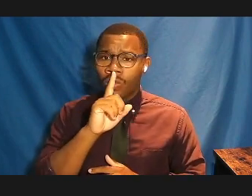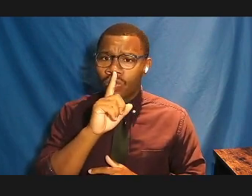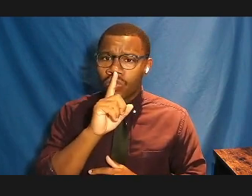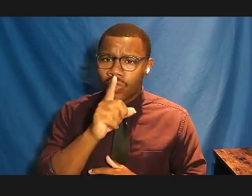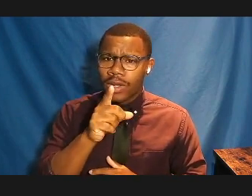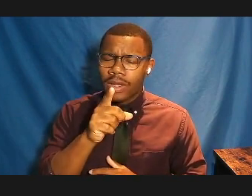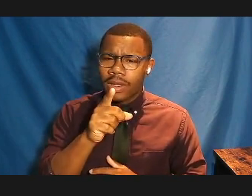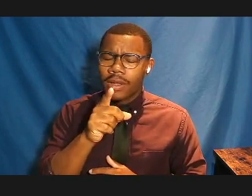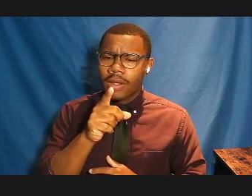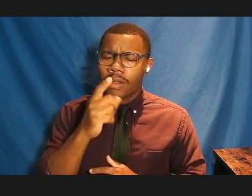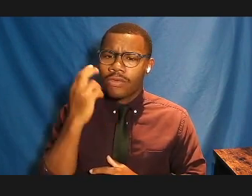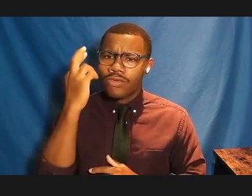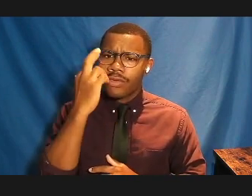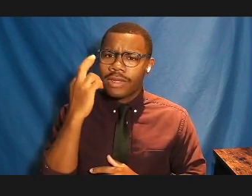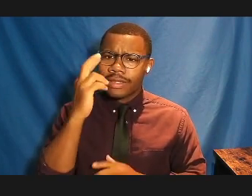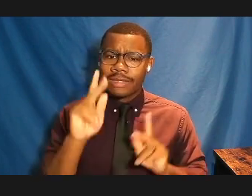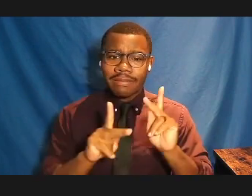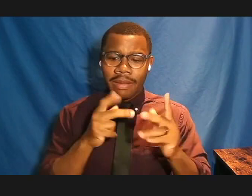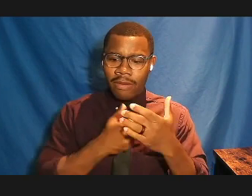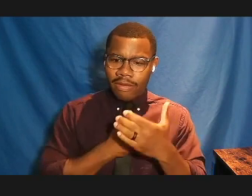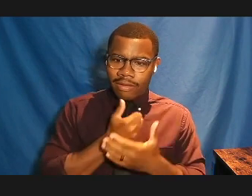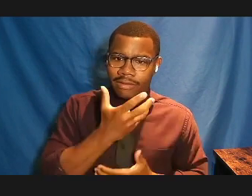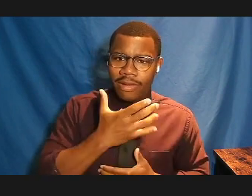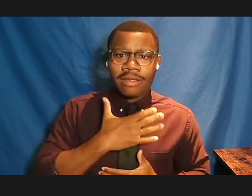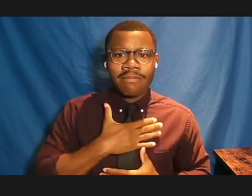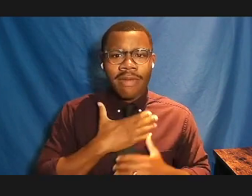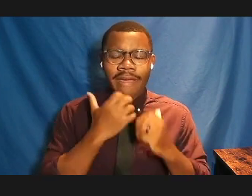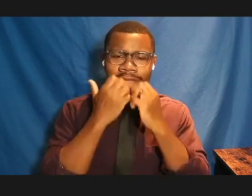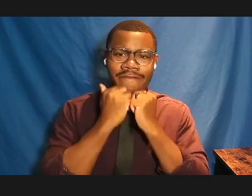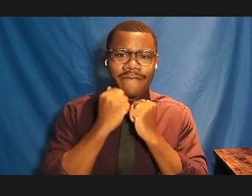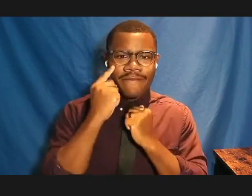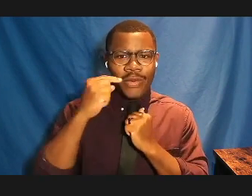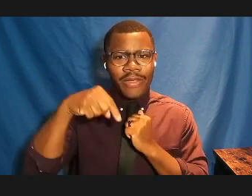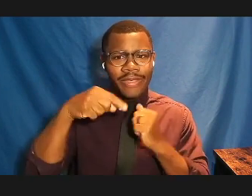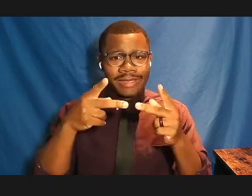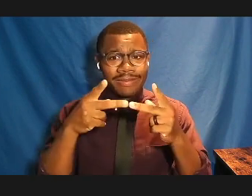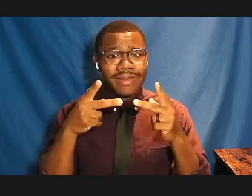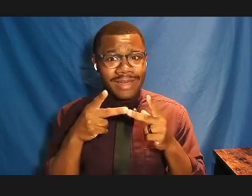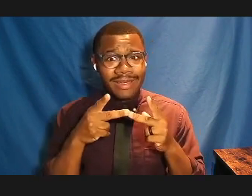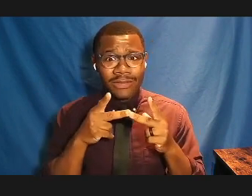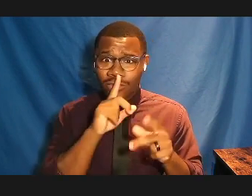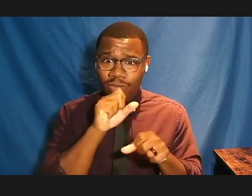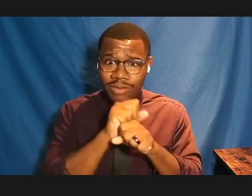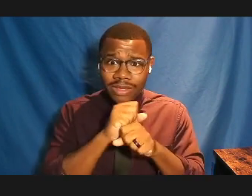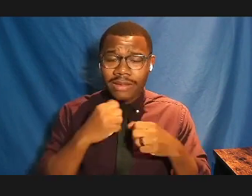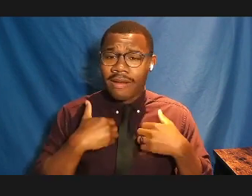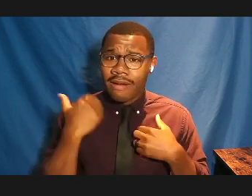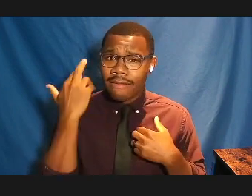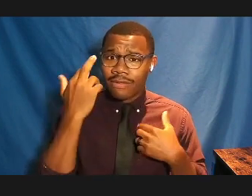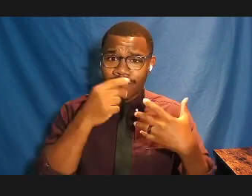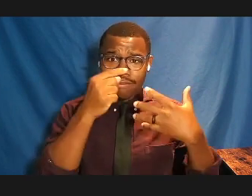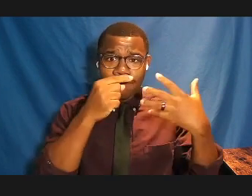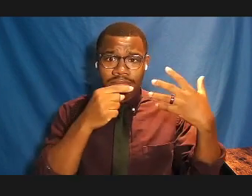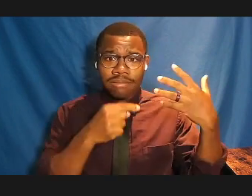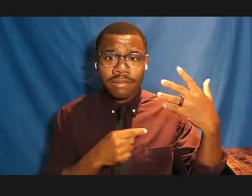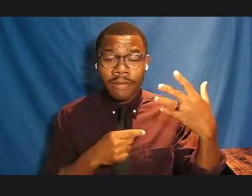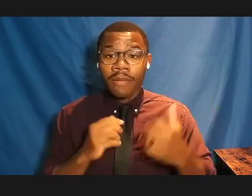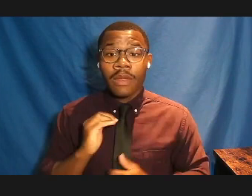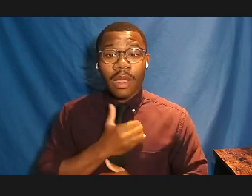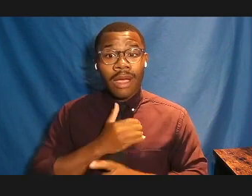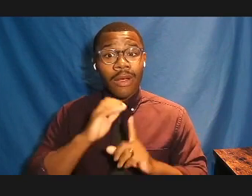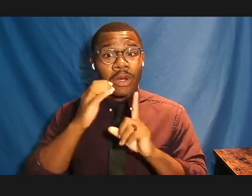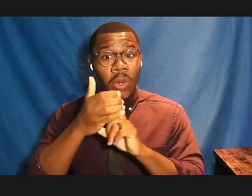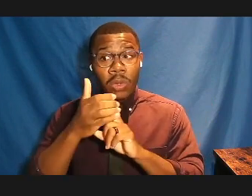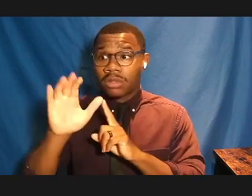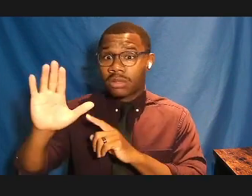they do, or that they have. And I think, you know, hearing those again and again from our various cultures, it